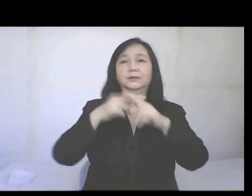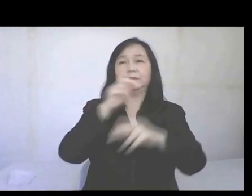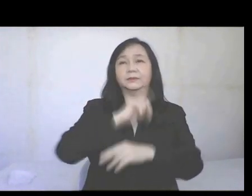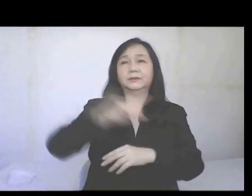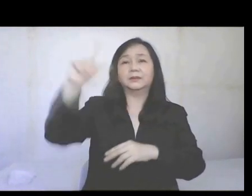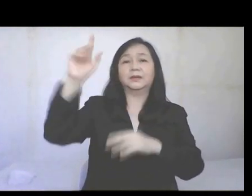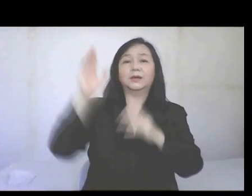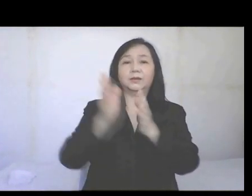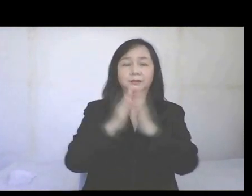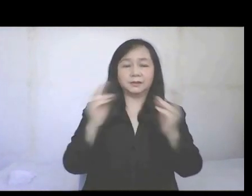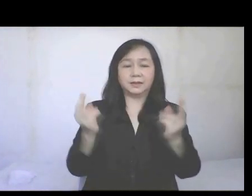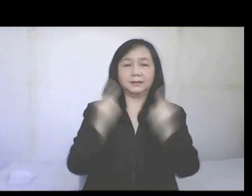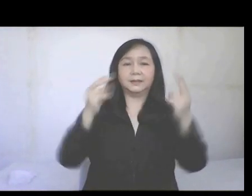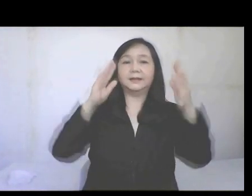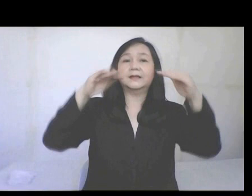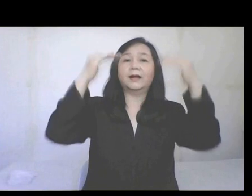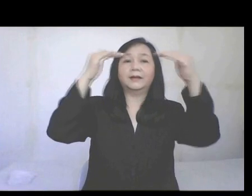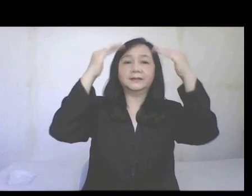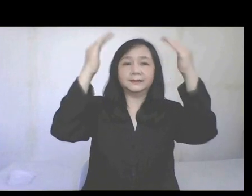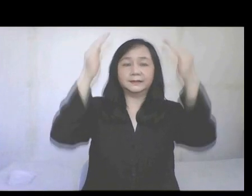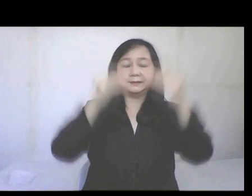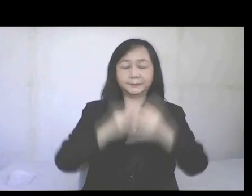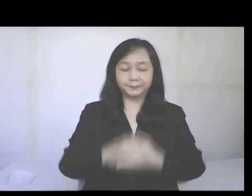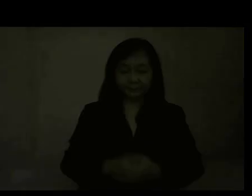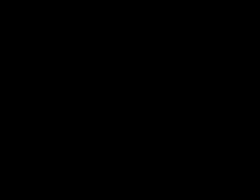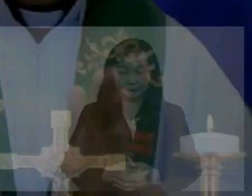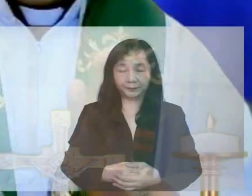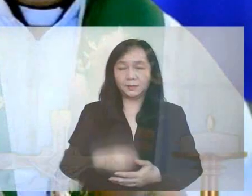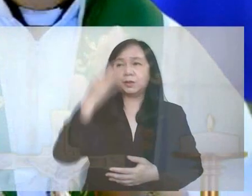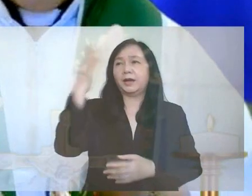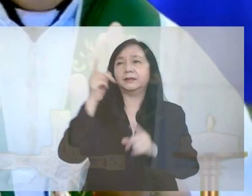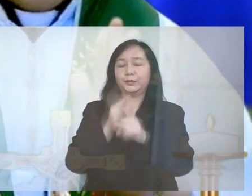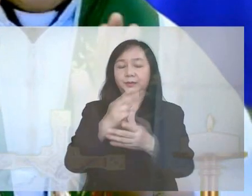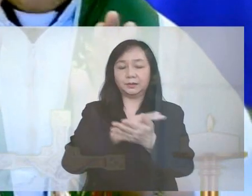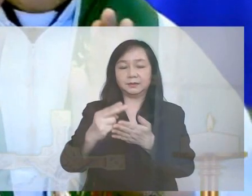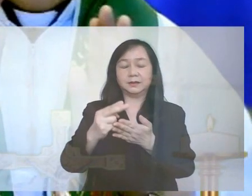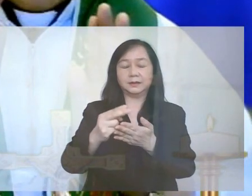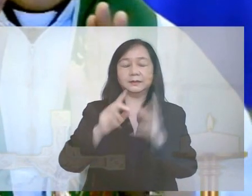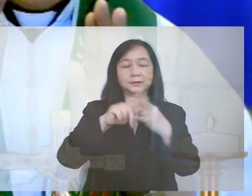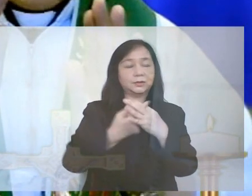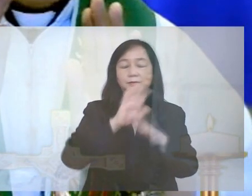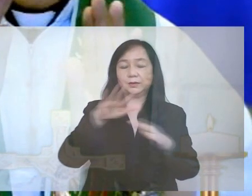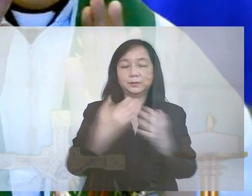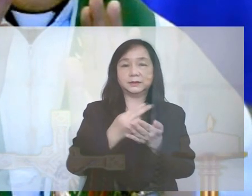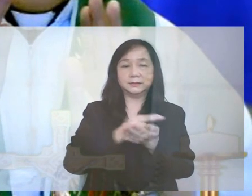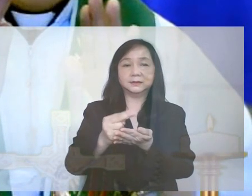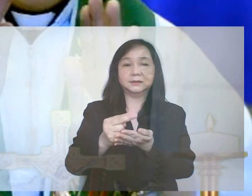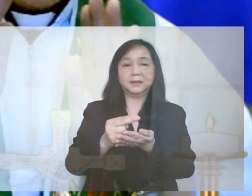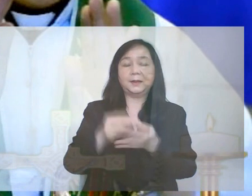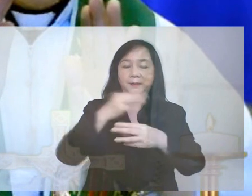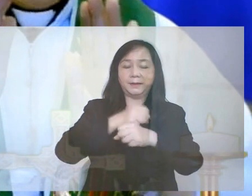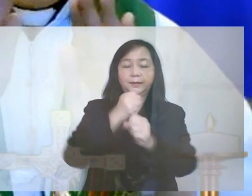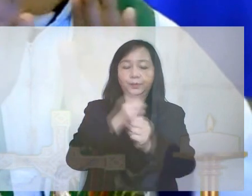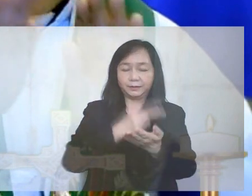comes in the name of the Lord. Hosanna in the highest. You are indeed holy, Lord, the fount of all